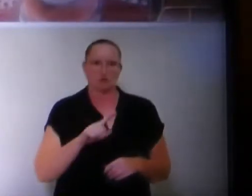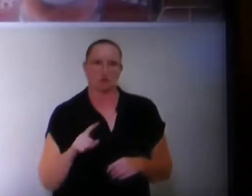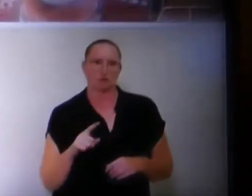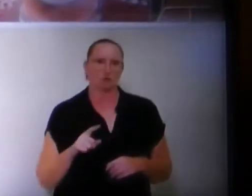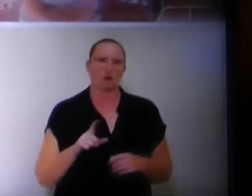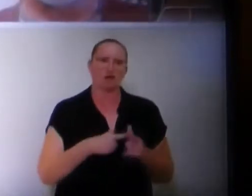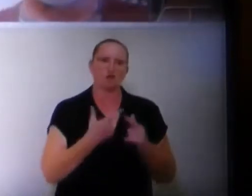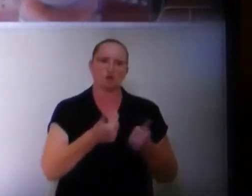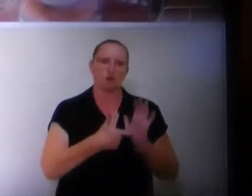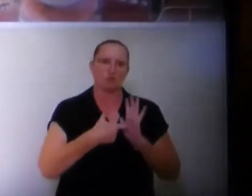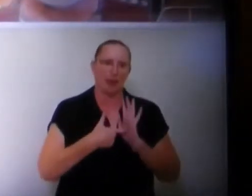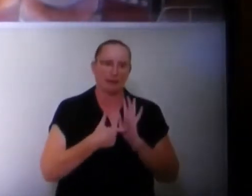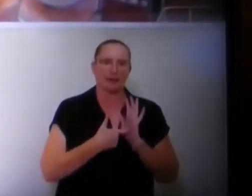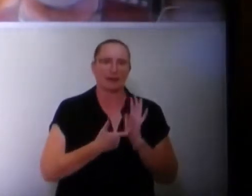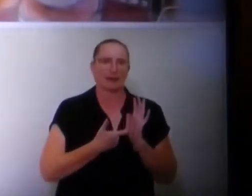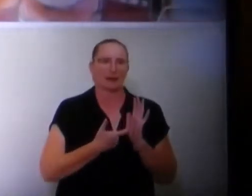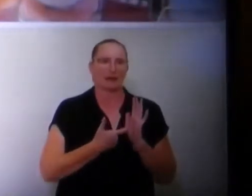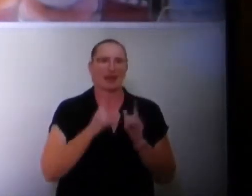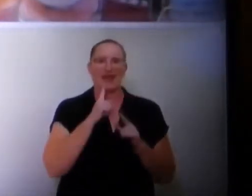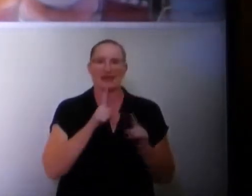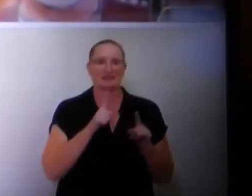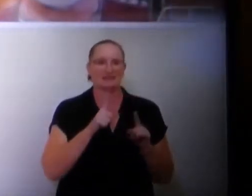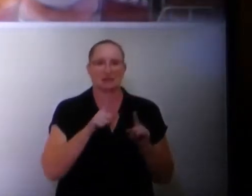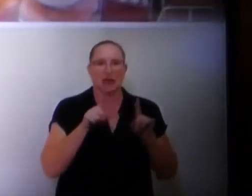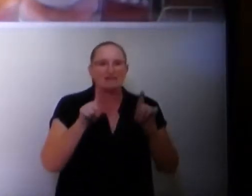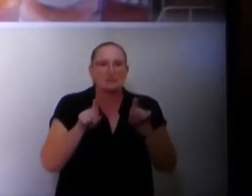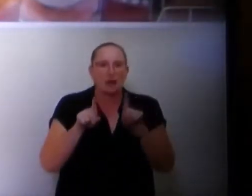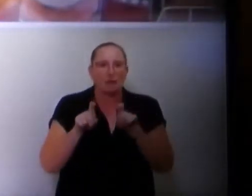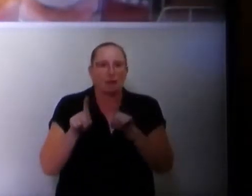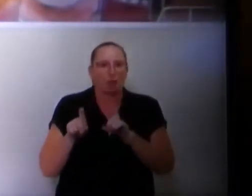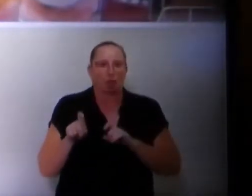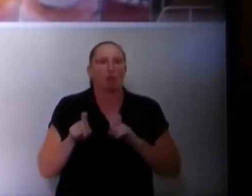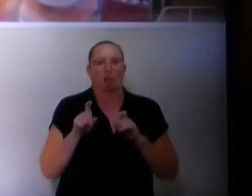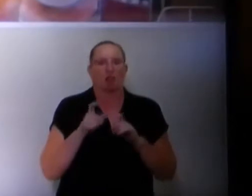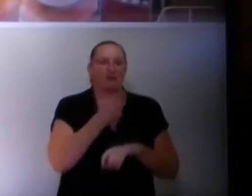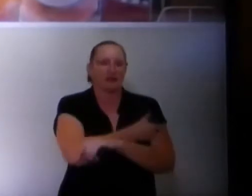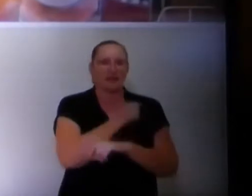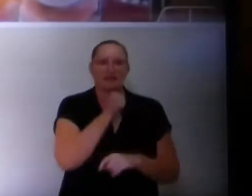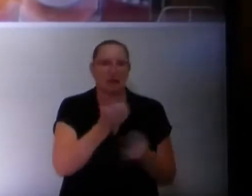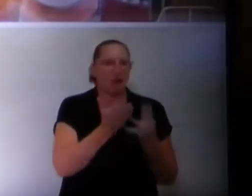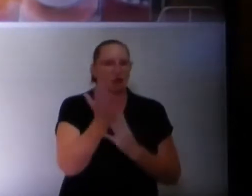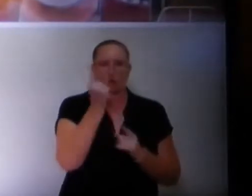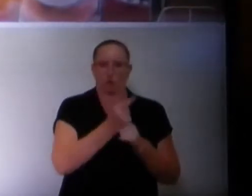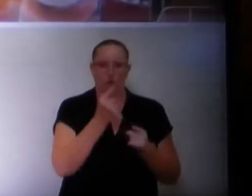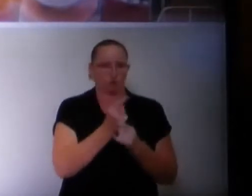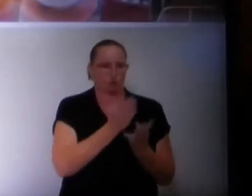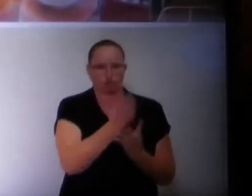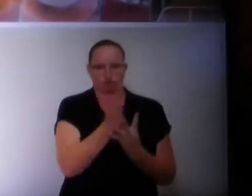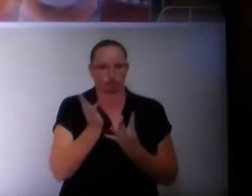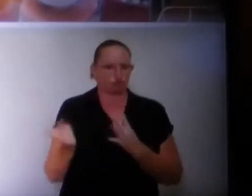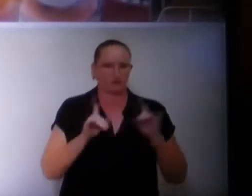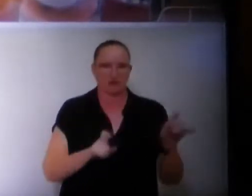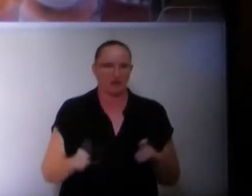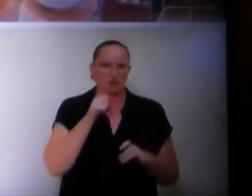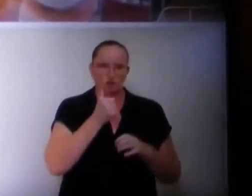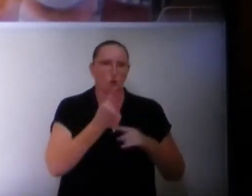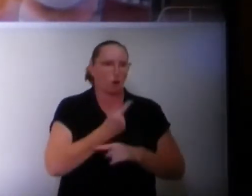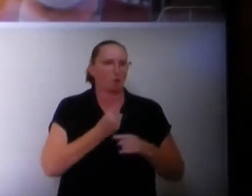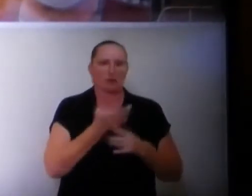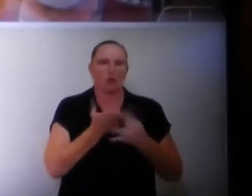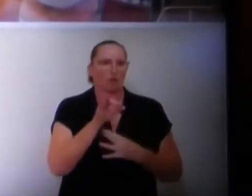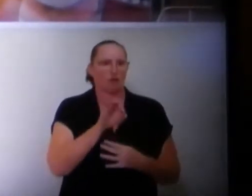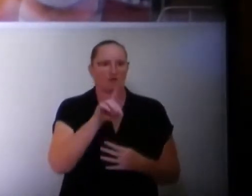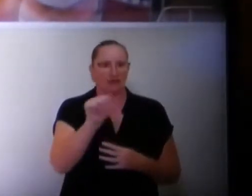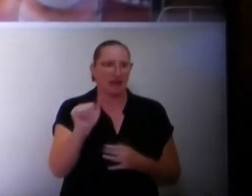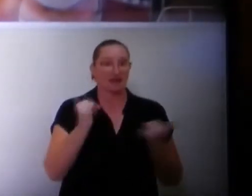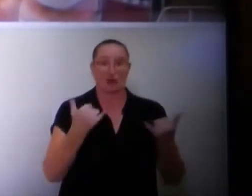to mandate is an experimental vaccine. I think most of us can agree that it has not gone through the correct channels of testing, nor properly gone through the FDA.